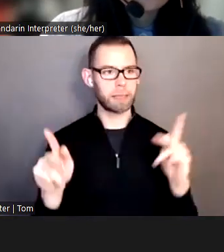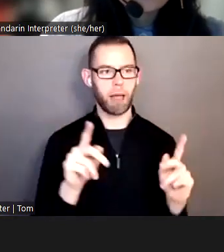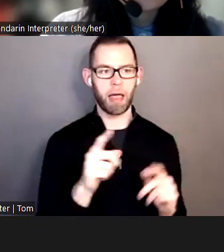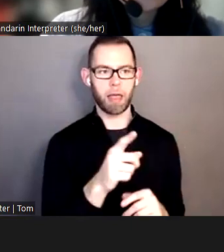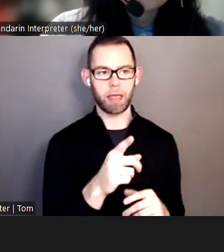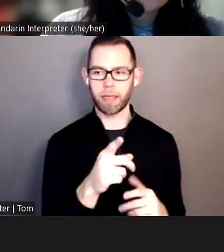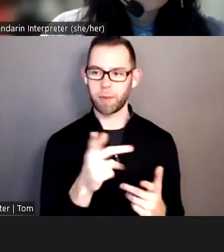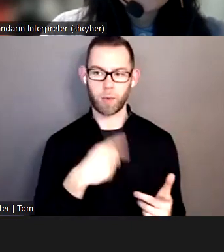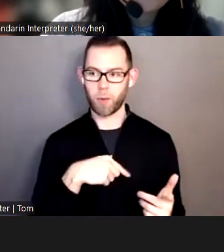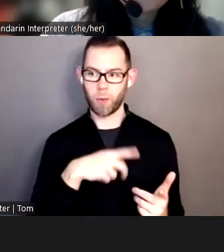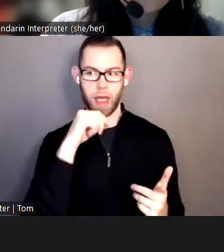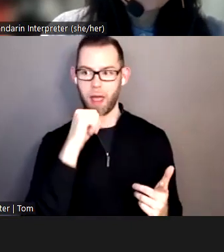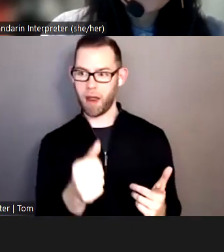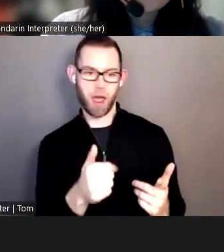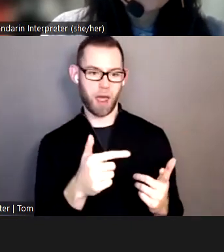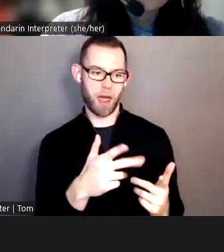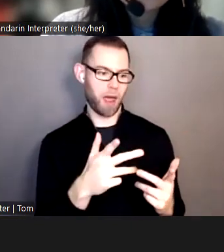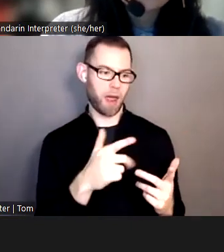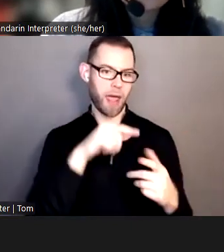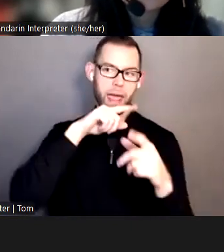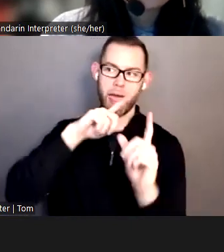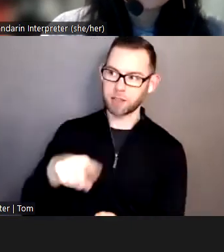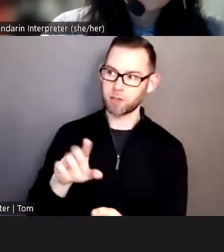evening has been a great evening, so thank you both for that.